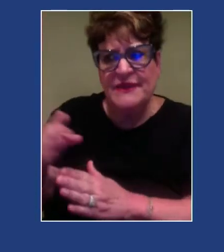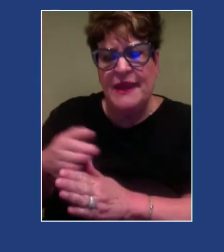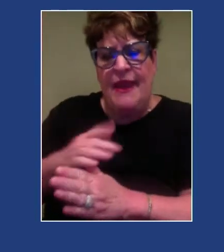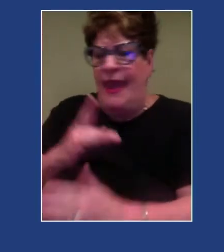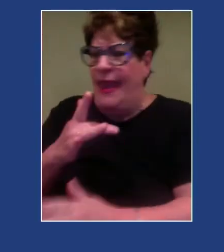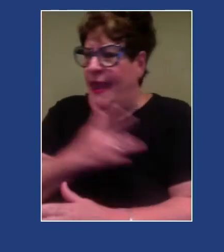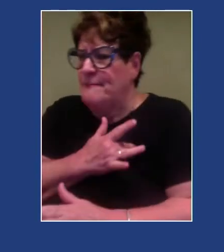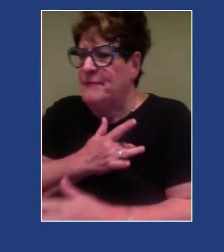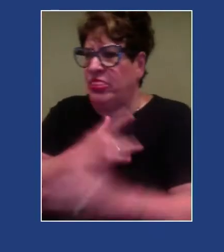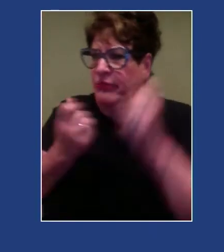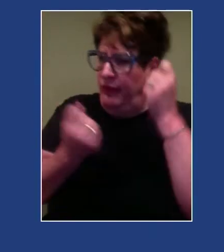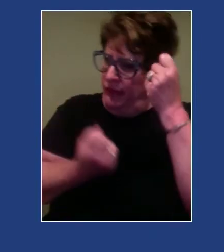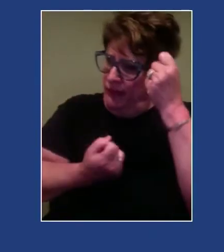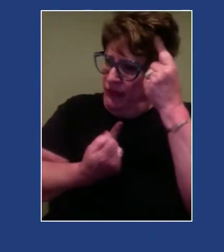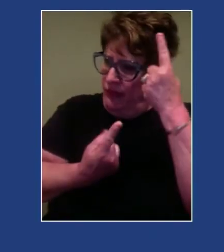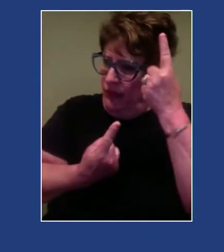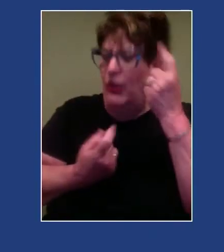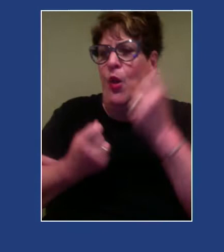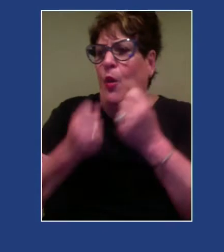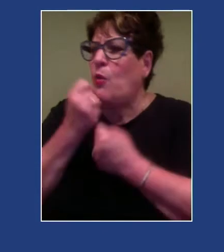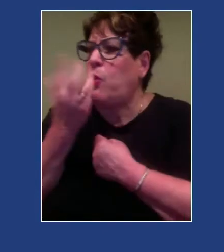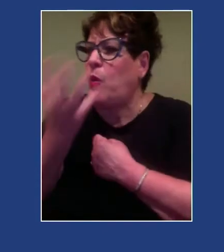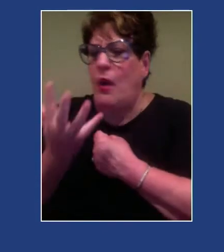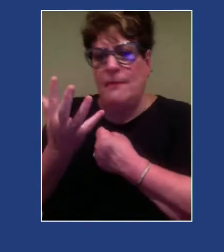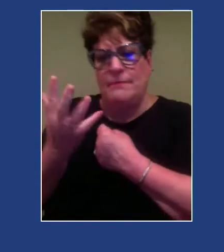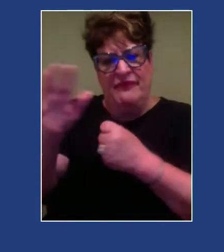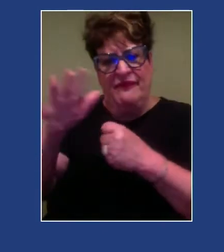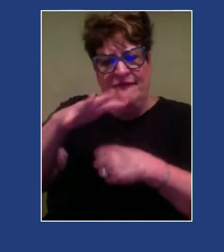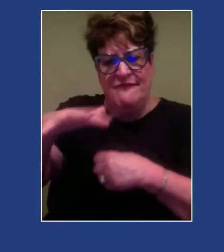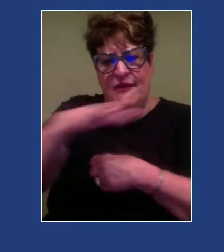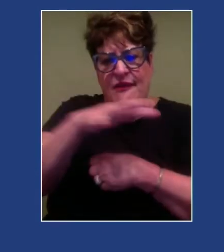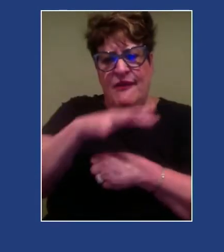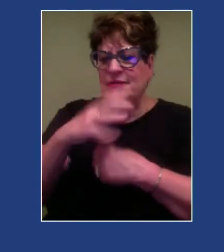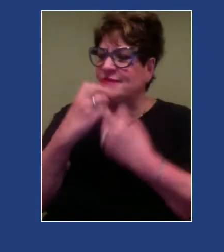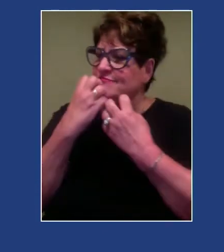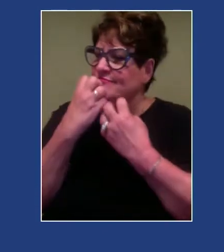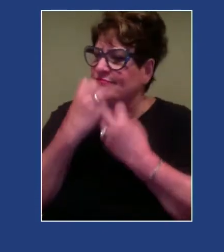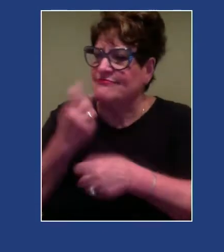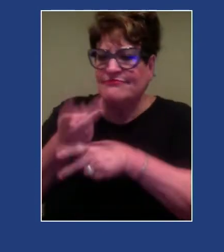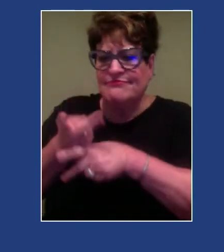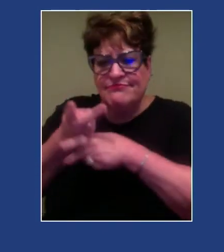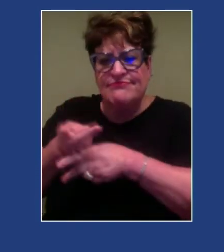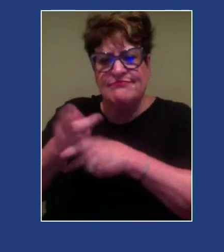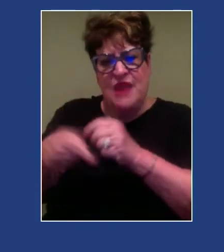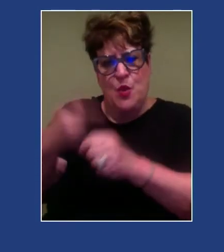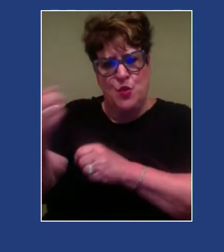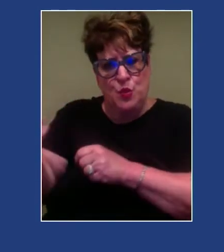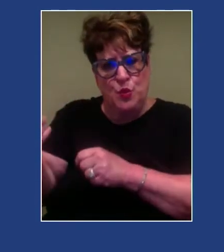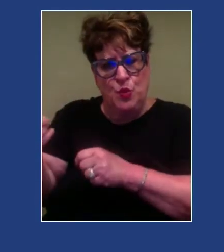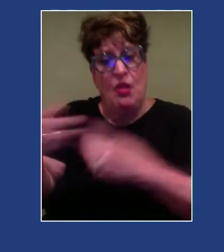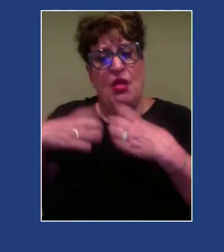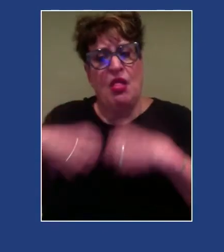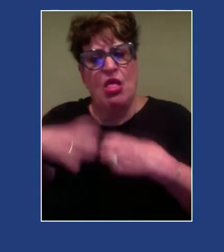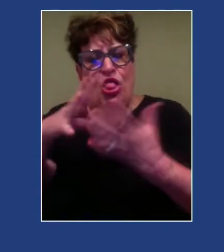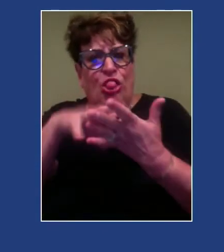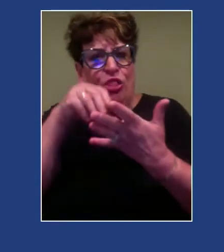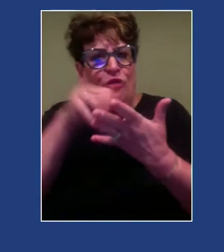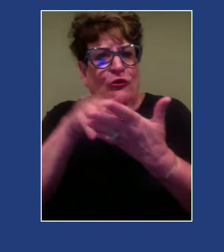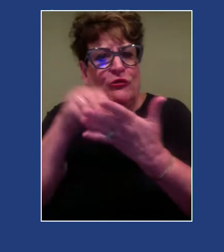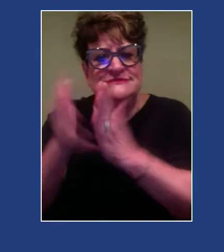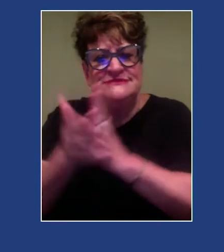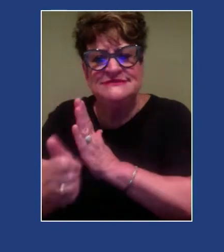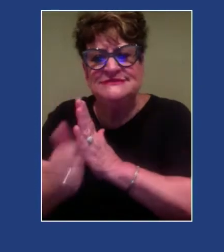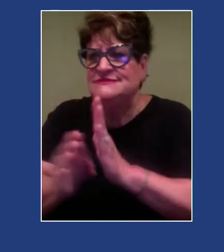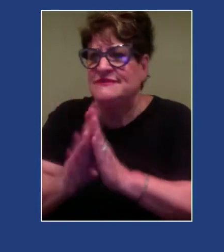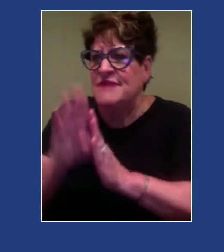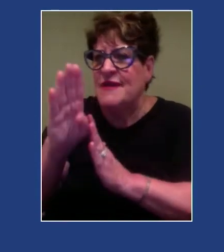warmth, a sense of a caring environment. The client being able to learn skills and being able to develop and grow and